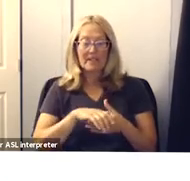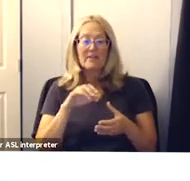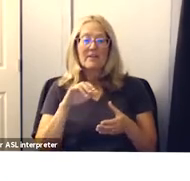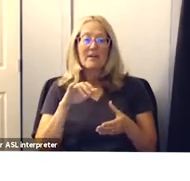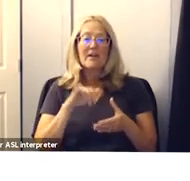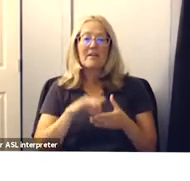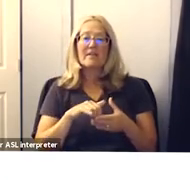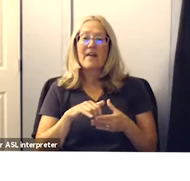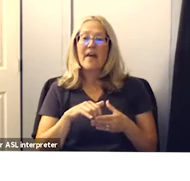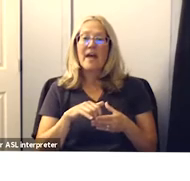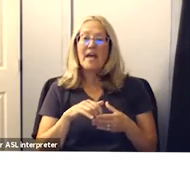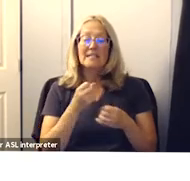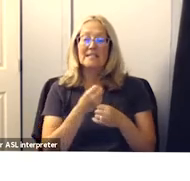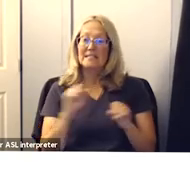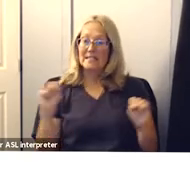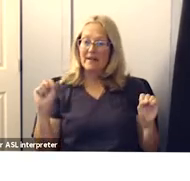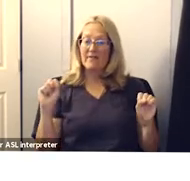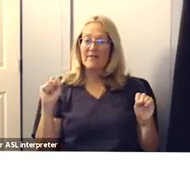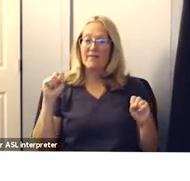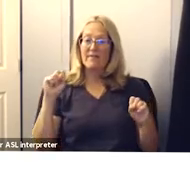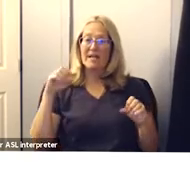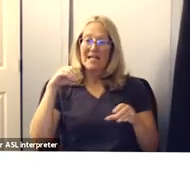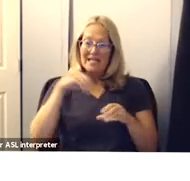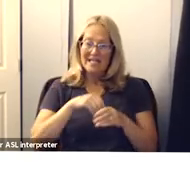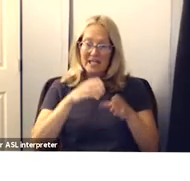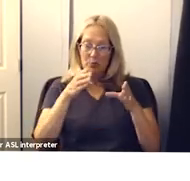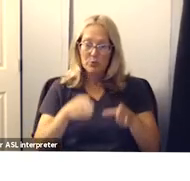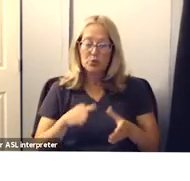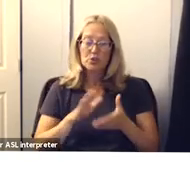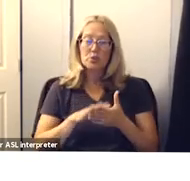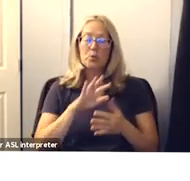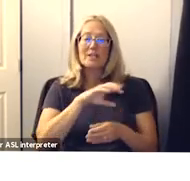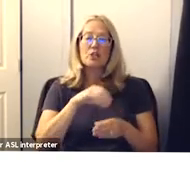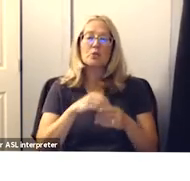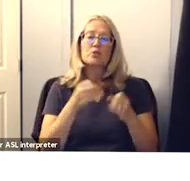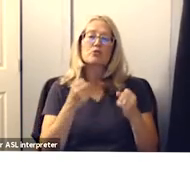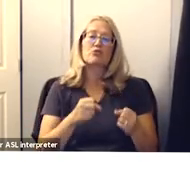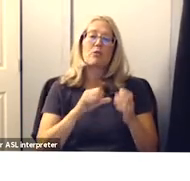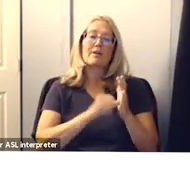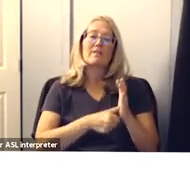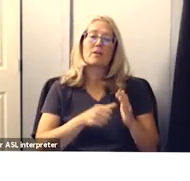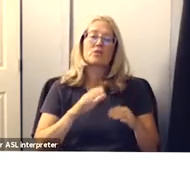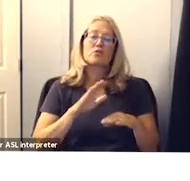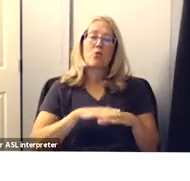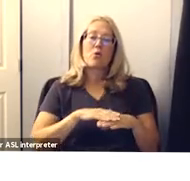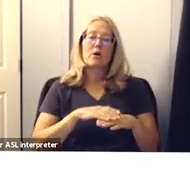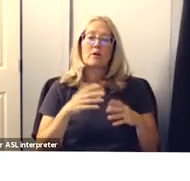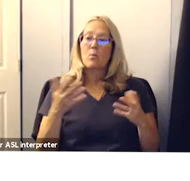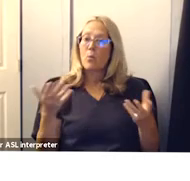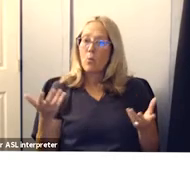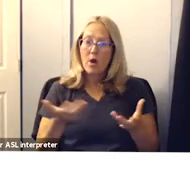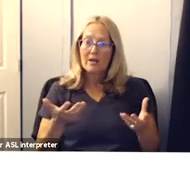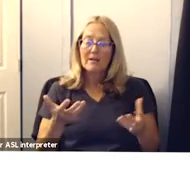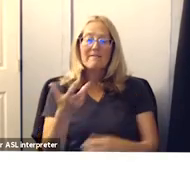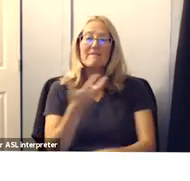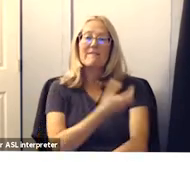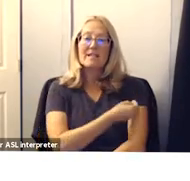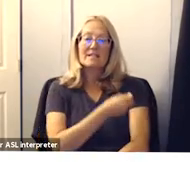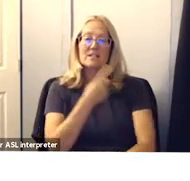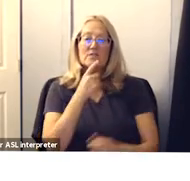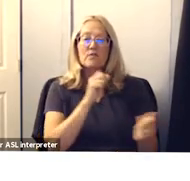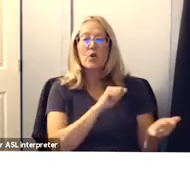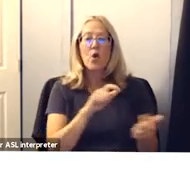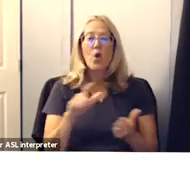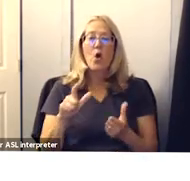path to safe in-person schools includes a strong emphasis on the following vaccination for all